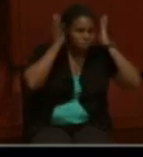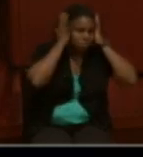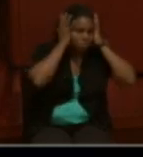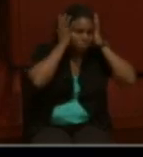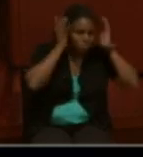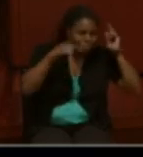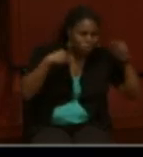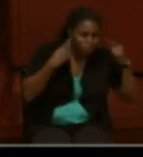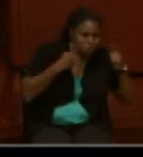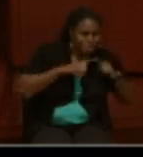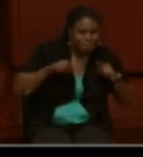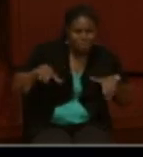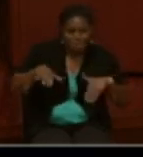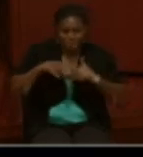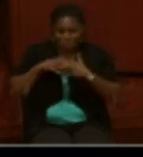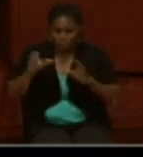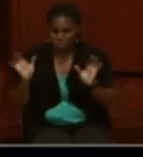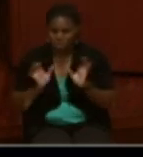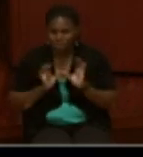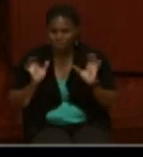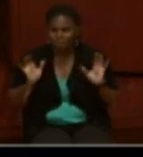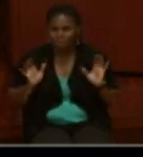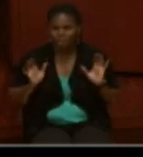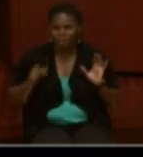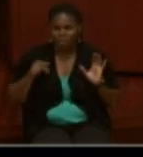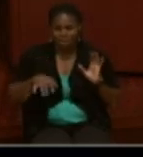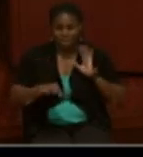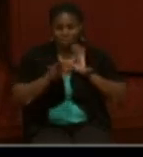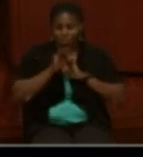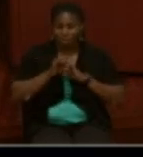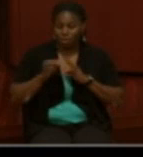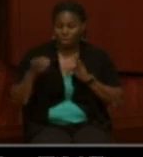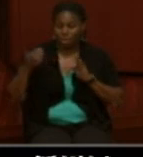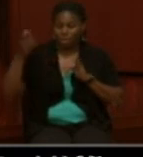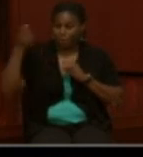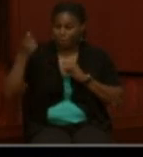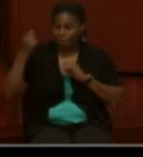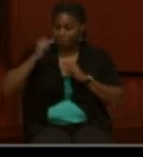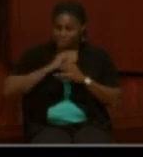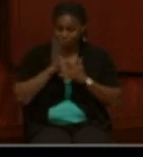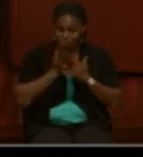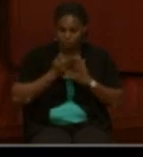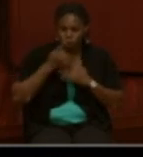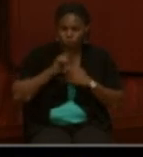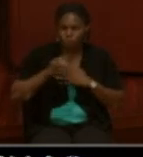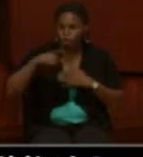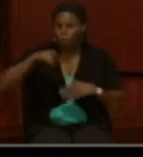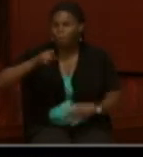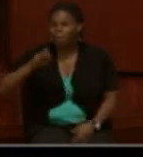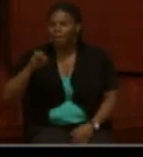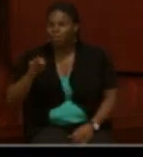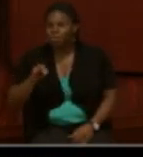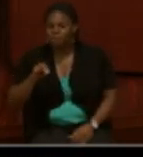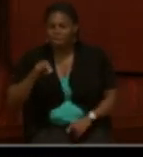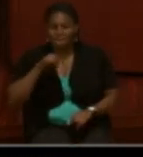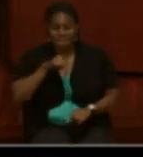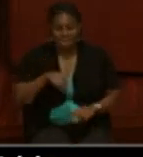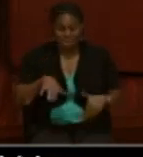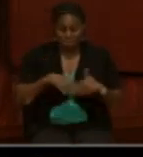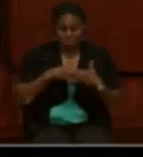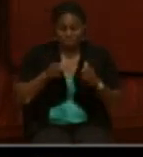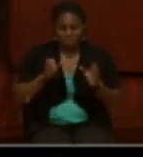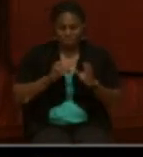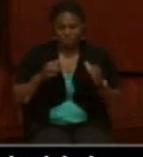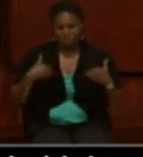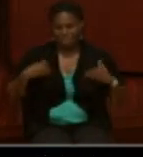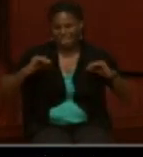This is a marriage certificate that's found in the pension file for Samuel Patterson. This marriage certificate has nothing to